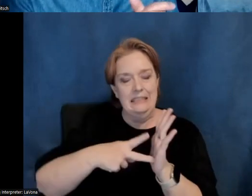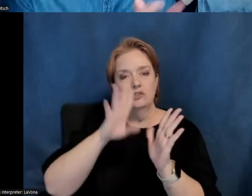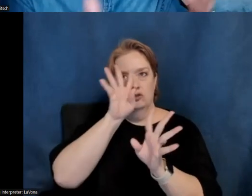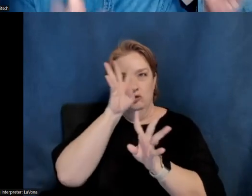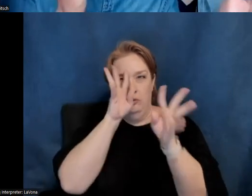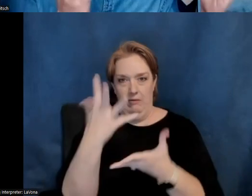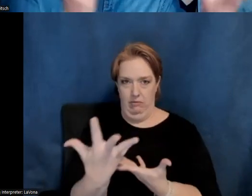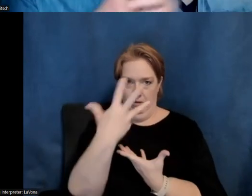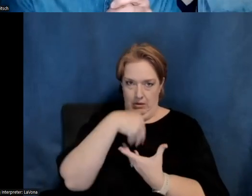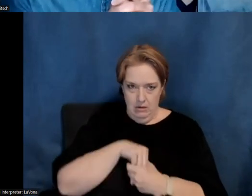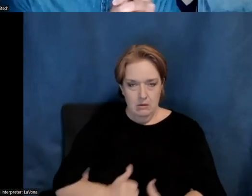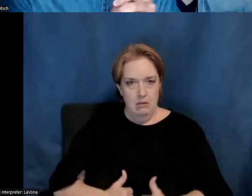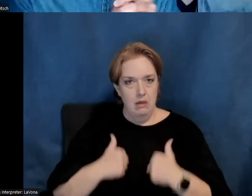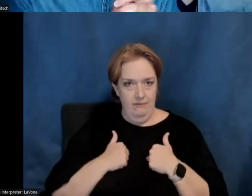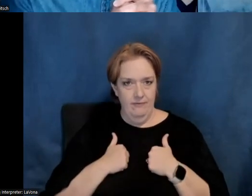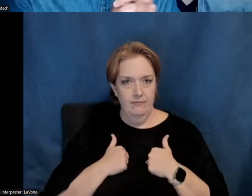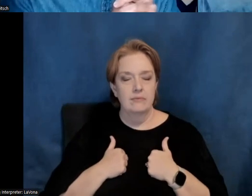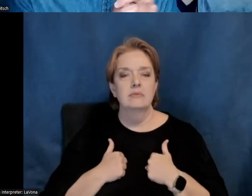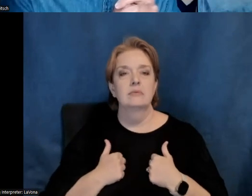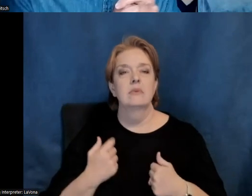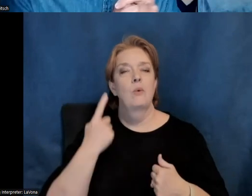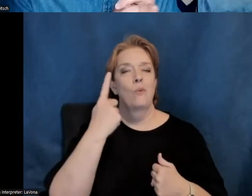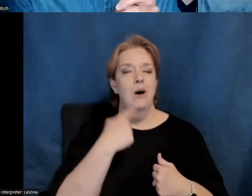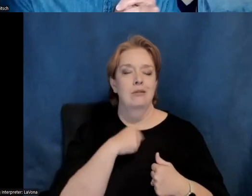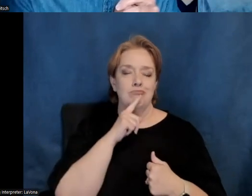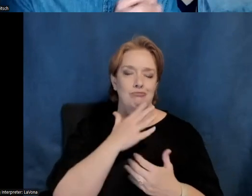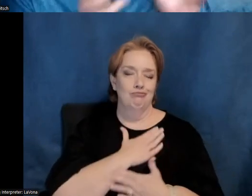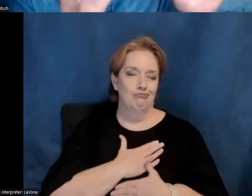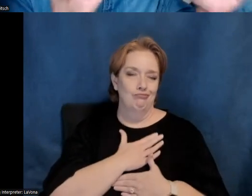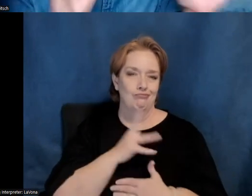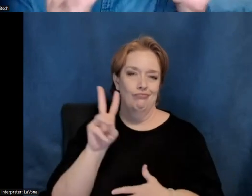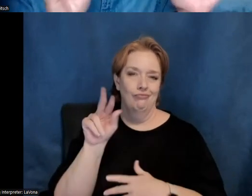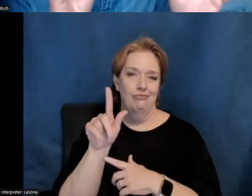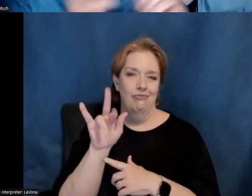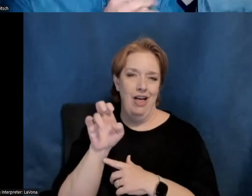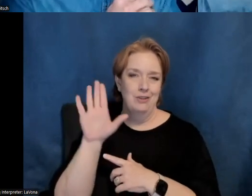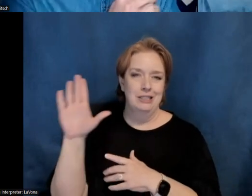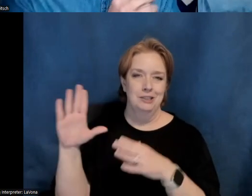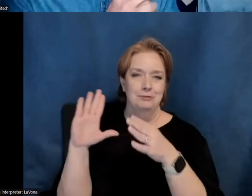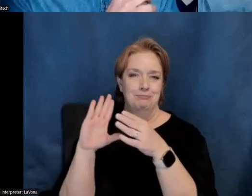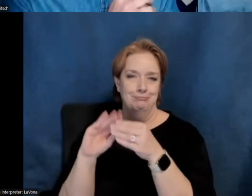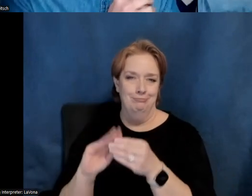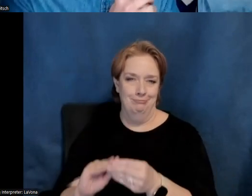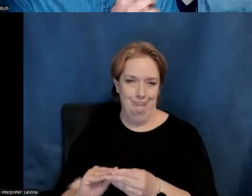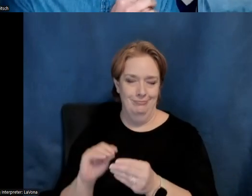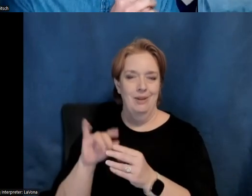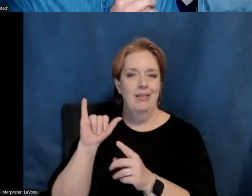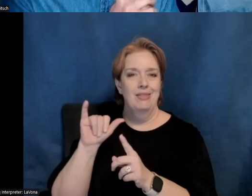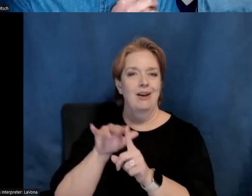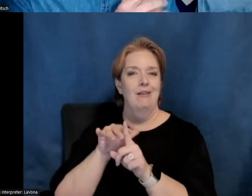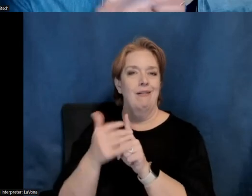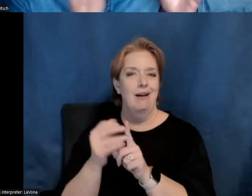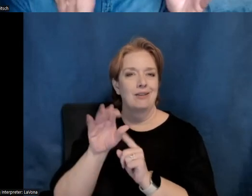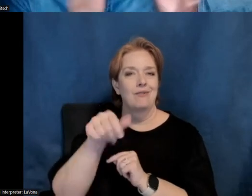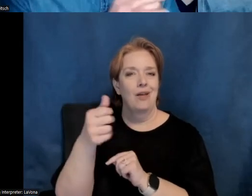life. And, and I think one of the things that I loved about, uh, Valerie's, um, introduction and placing us in the context of other, uh, Southern